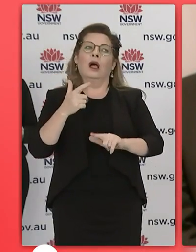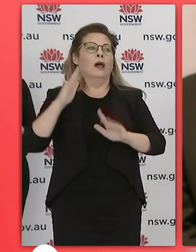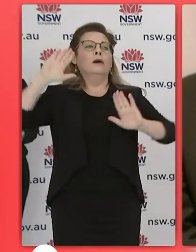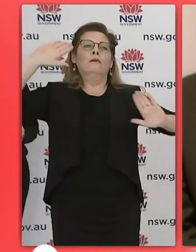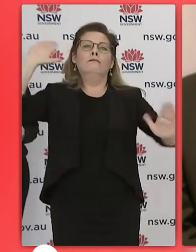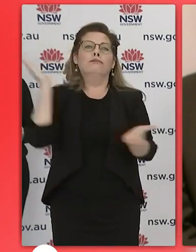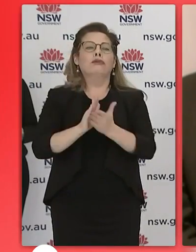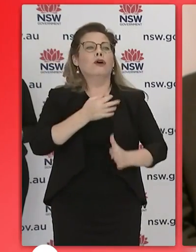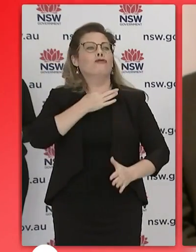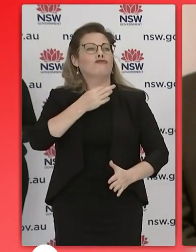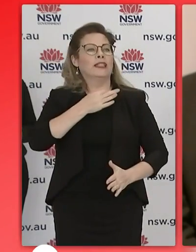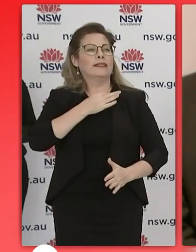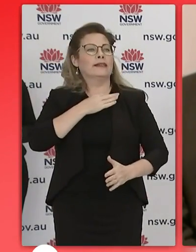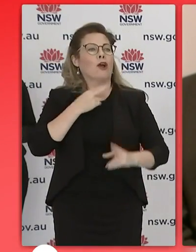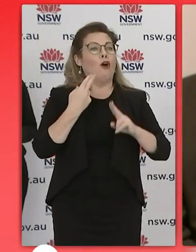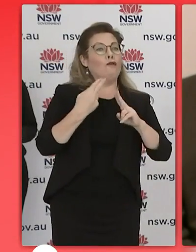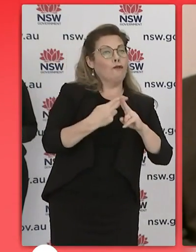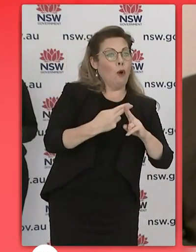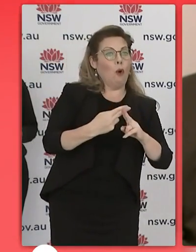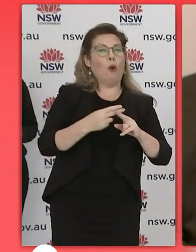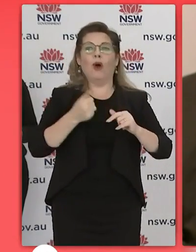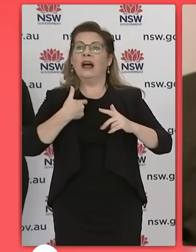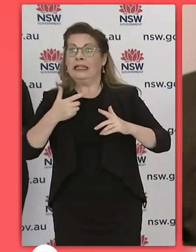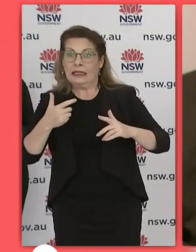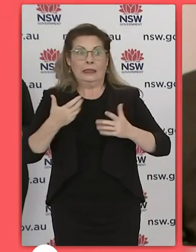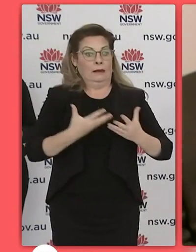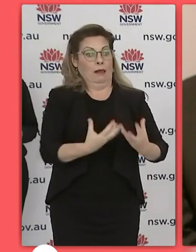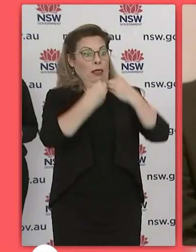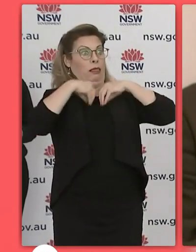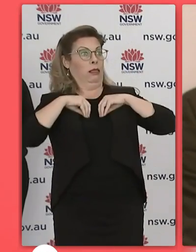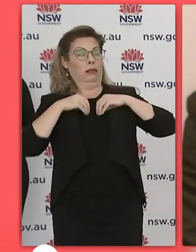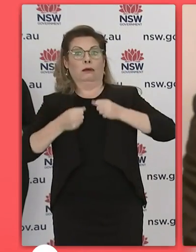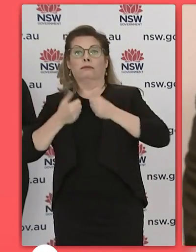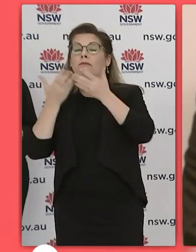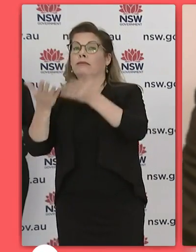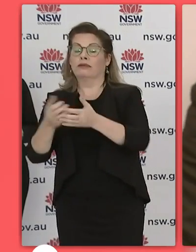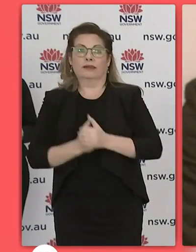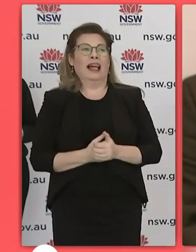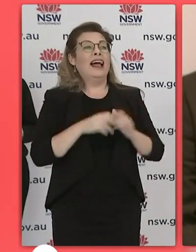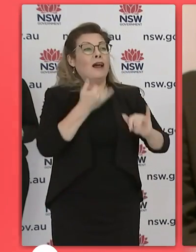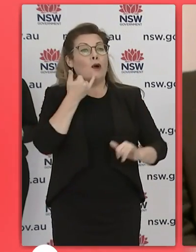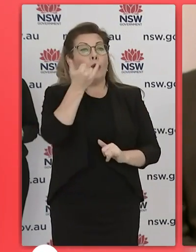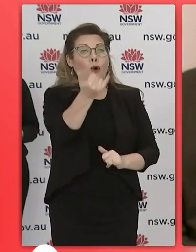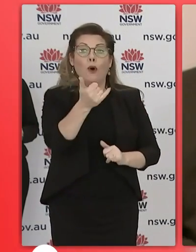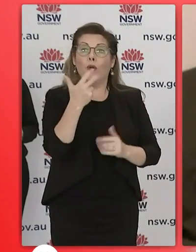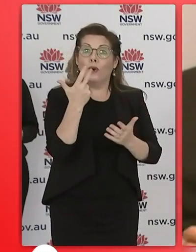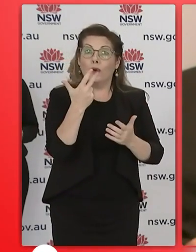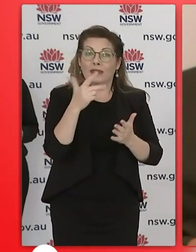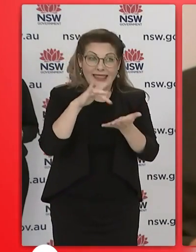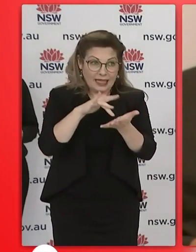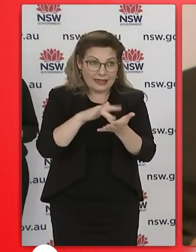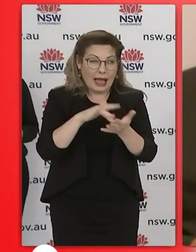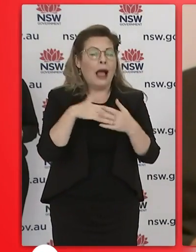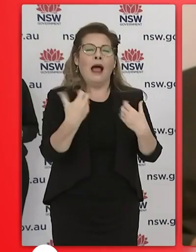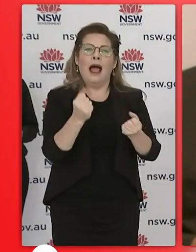vaccinated i'm even prepared to read the call centre number which will go online soon which is 1800 922 886